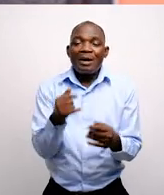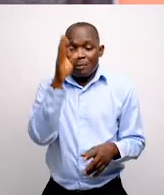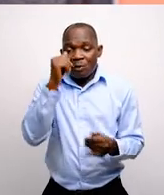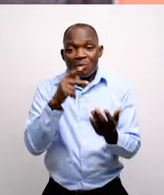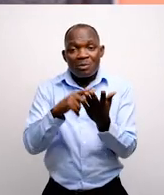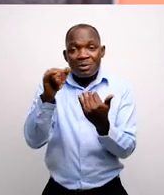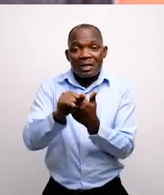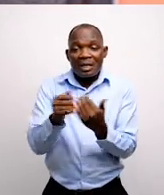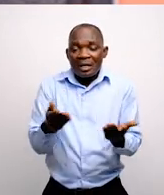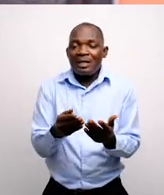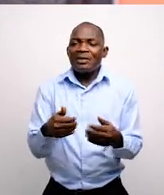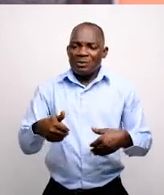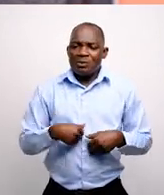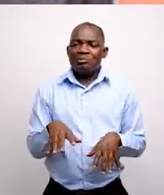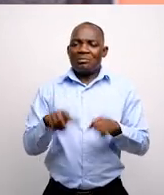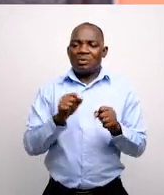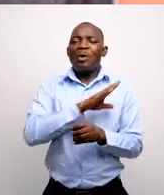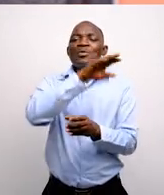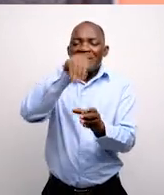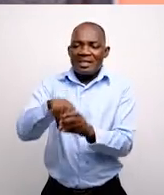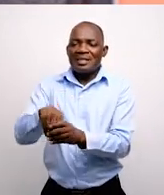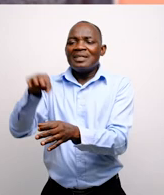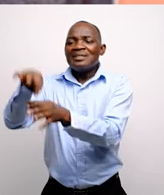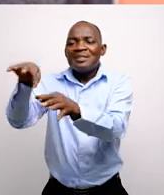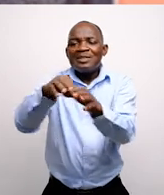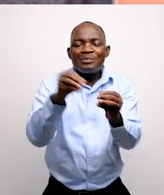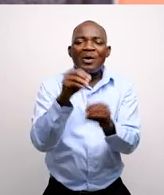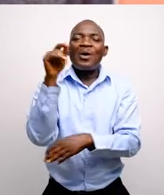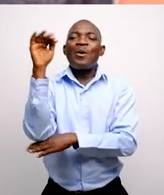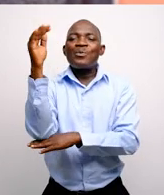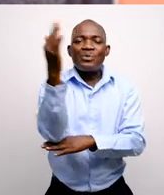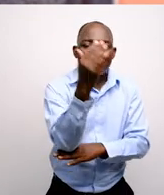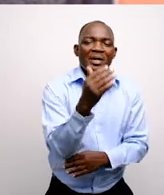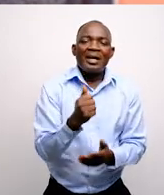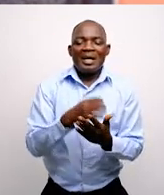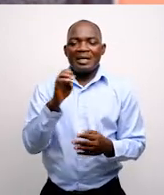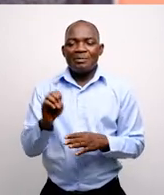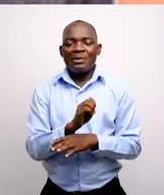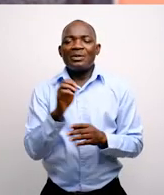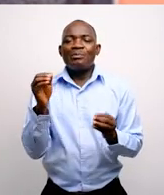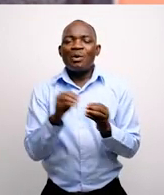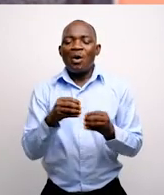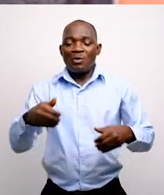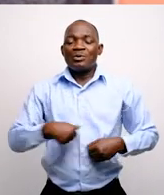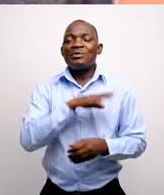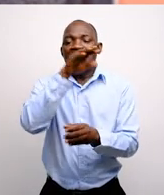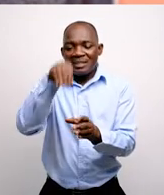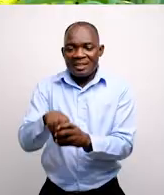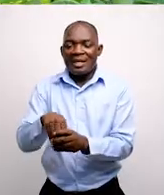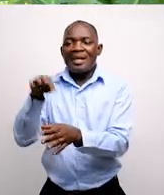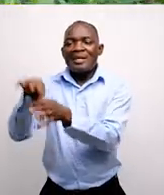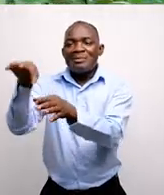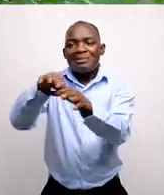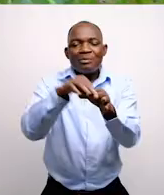do. But now, due to the Diapa activity or plantation, it has been employed by of the boys